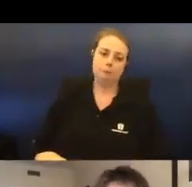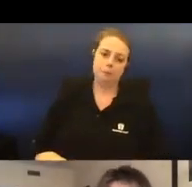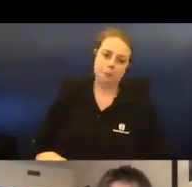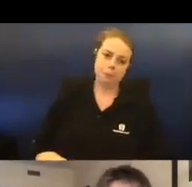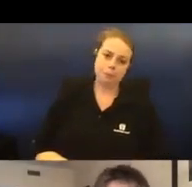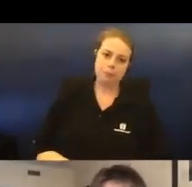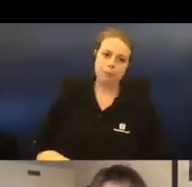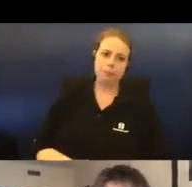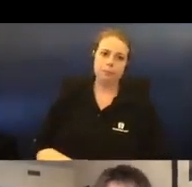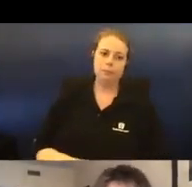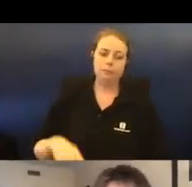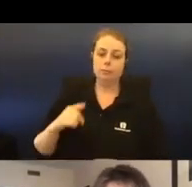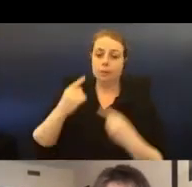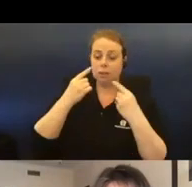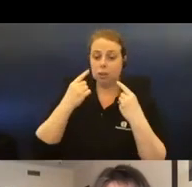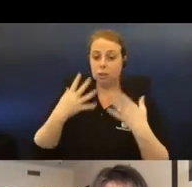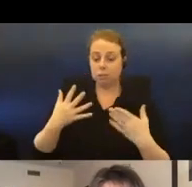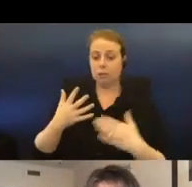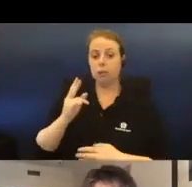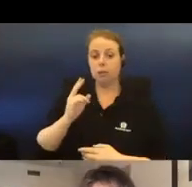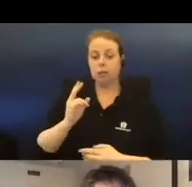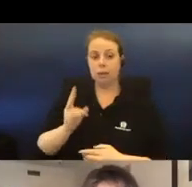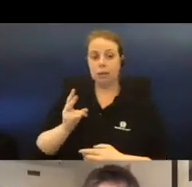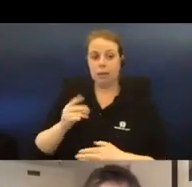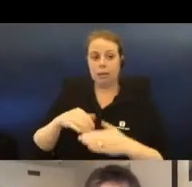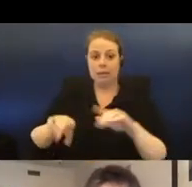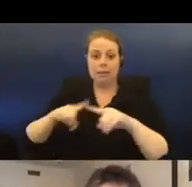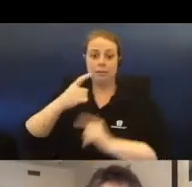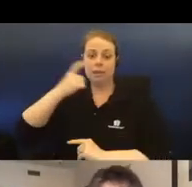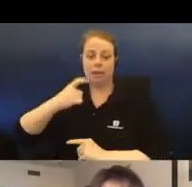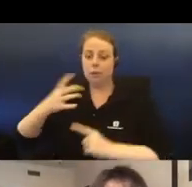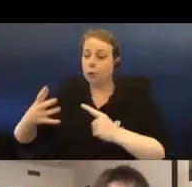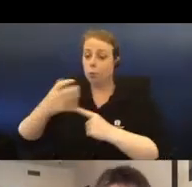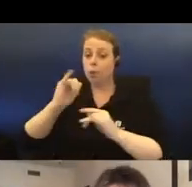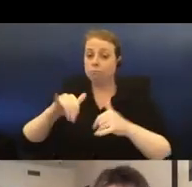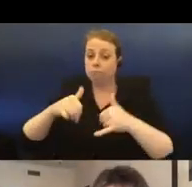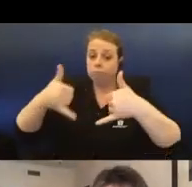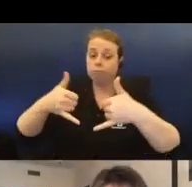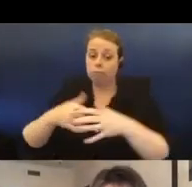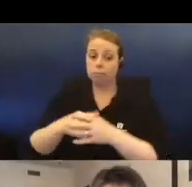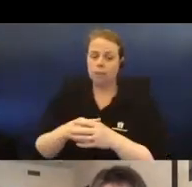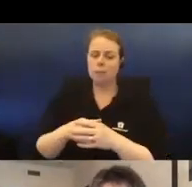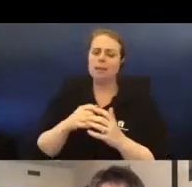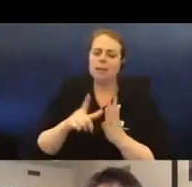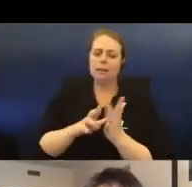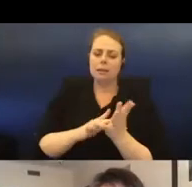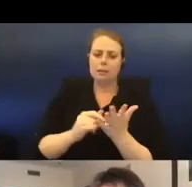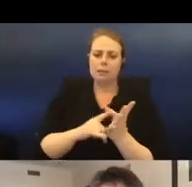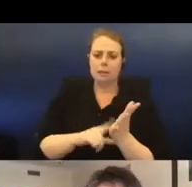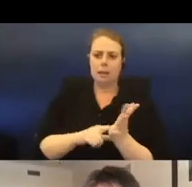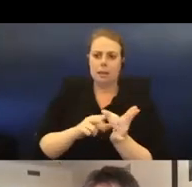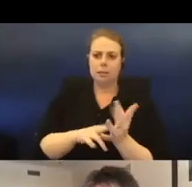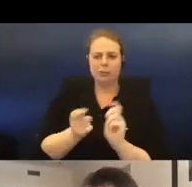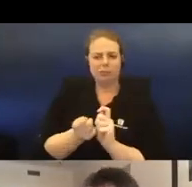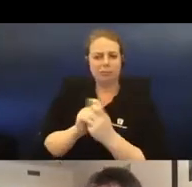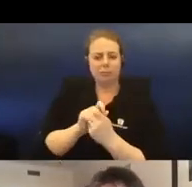then re-exhibited at the Incinerator Gallery, winning a major prize there, and I changed the installation, making it site-specific to